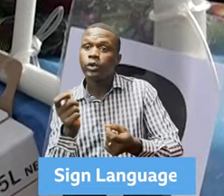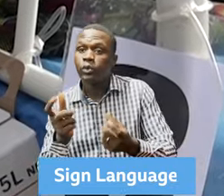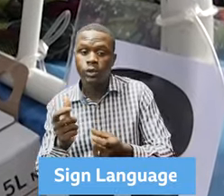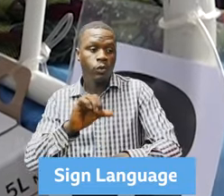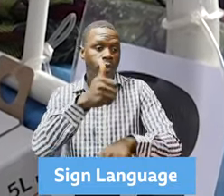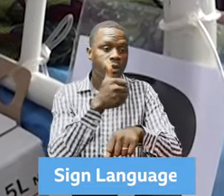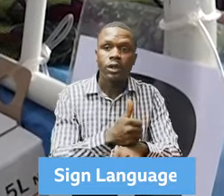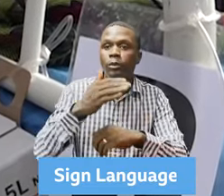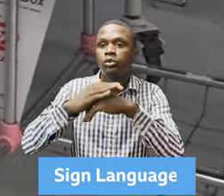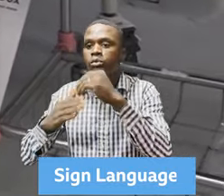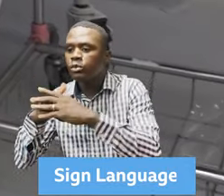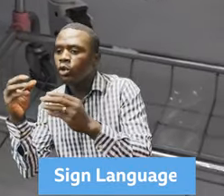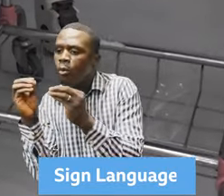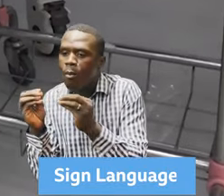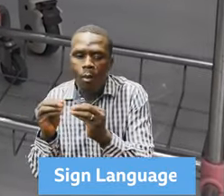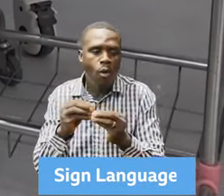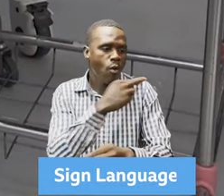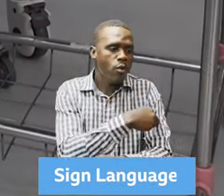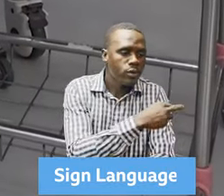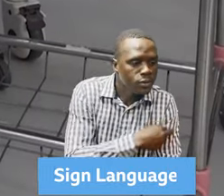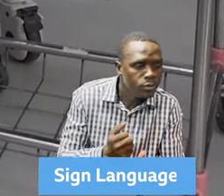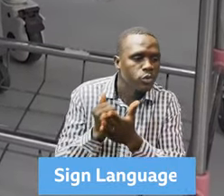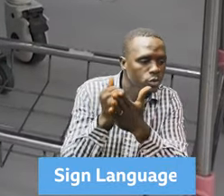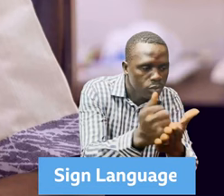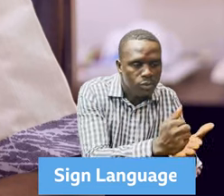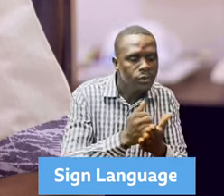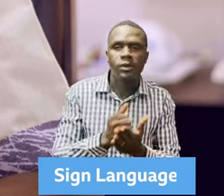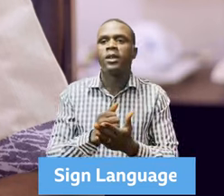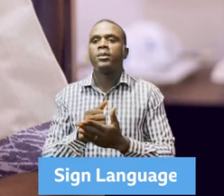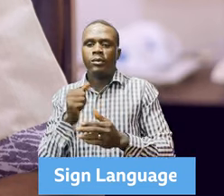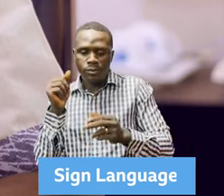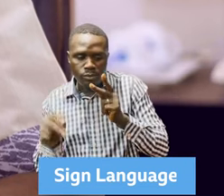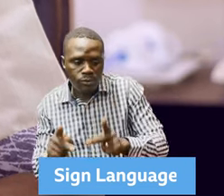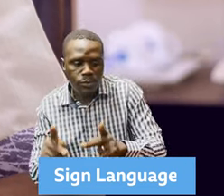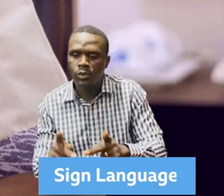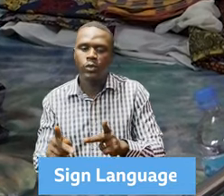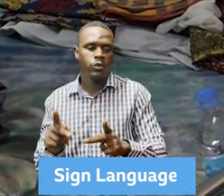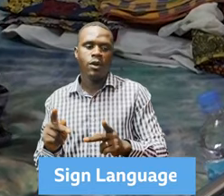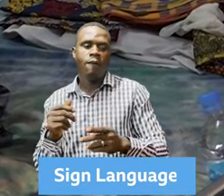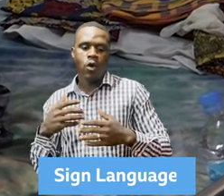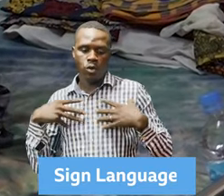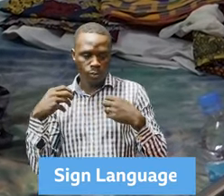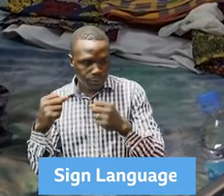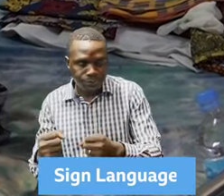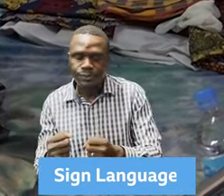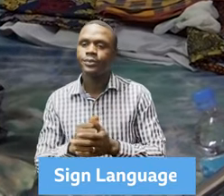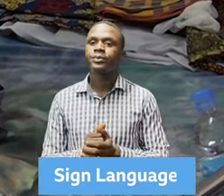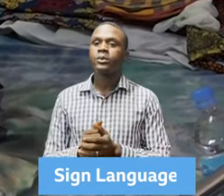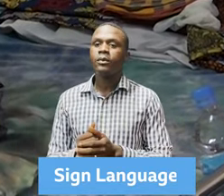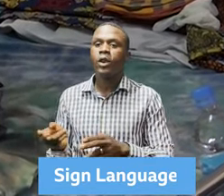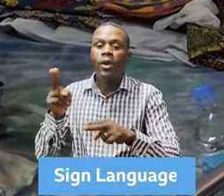of the upcoming health professionals. In addition to that,